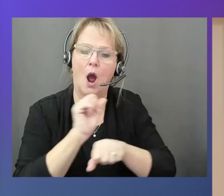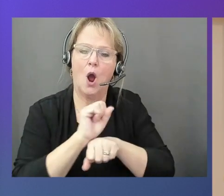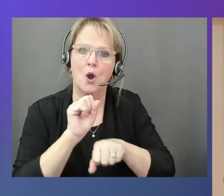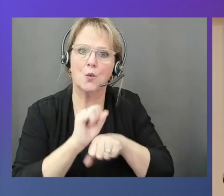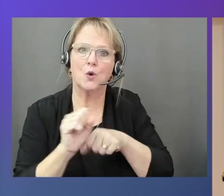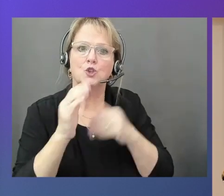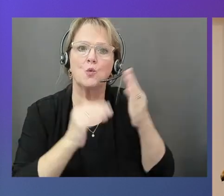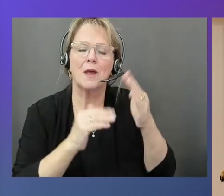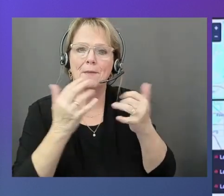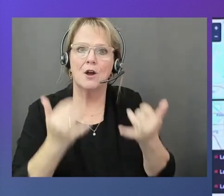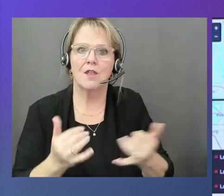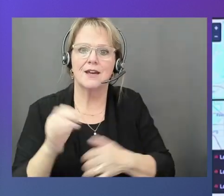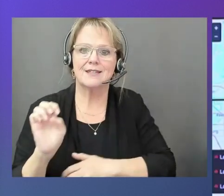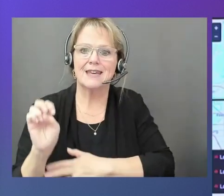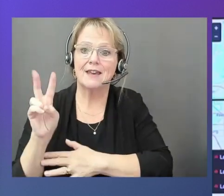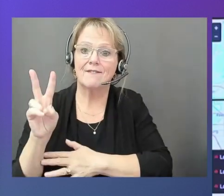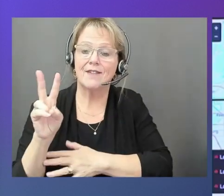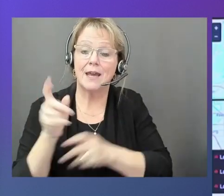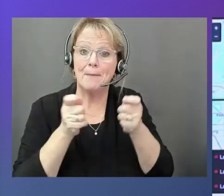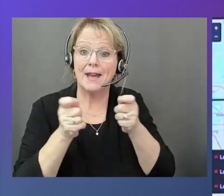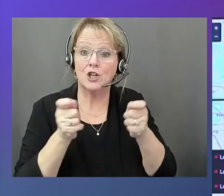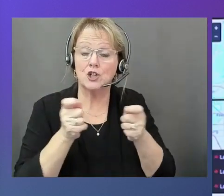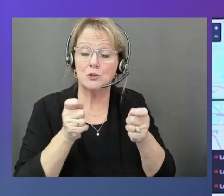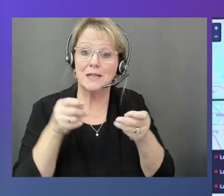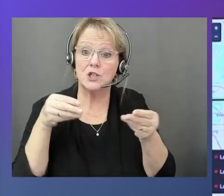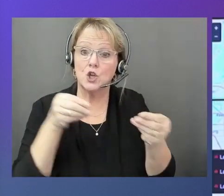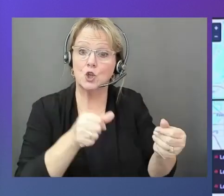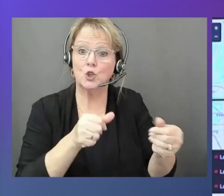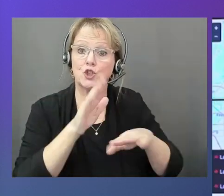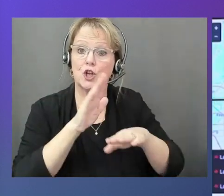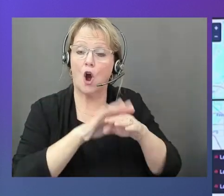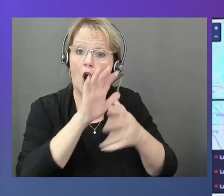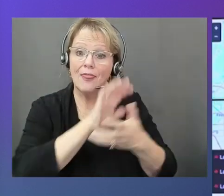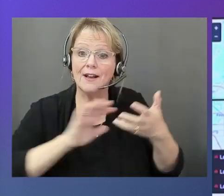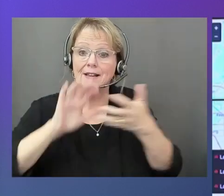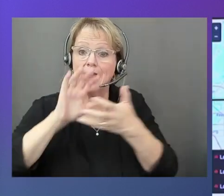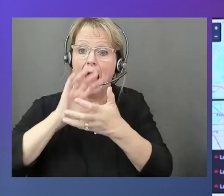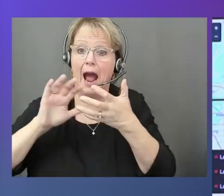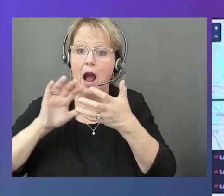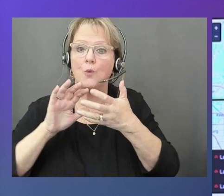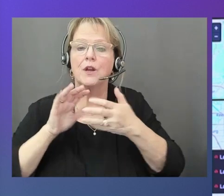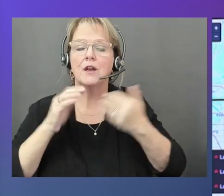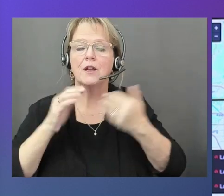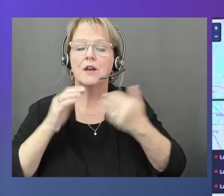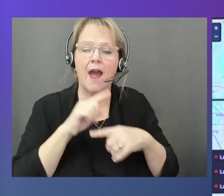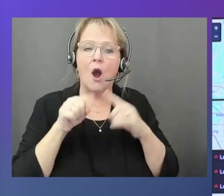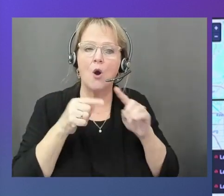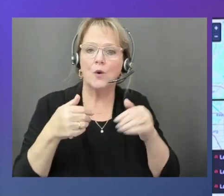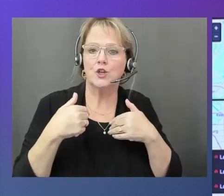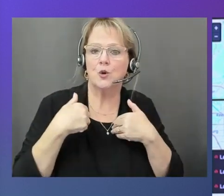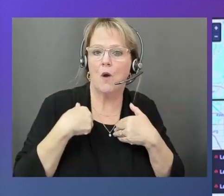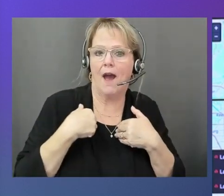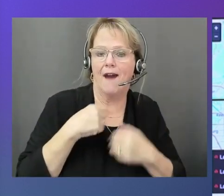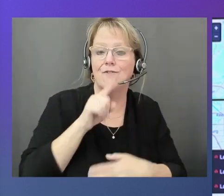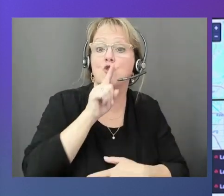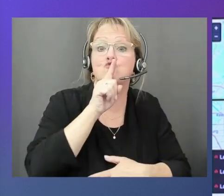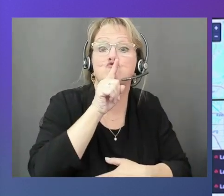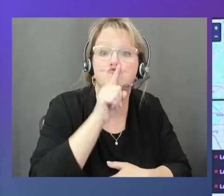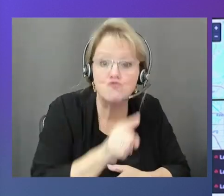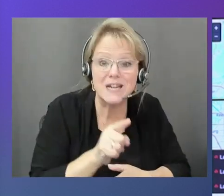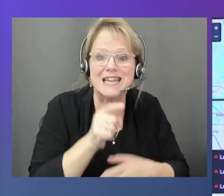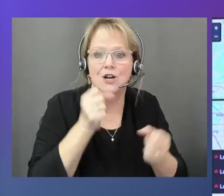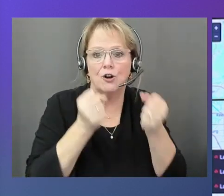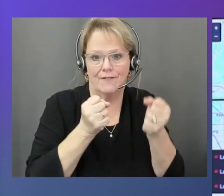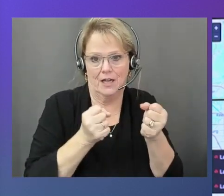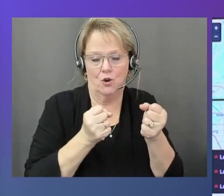management solution on the cloud. Now, when you have the real vehicles, real production